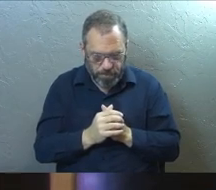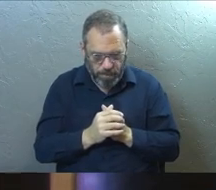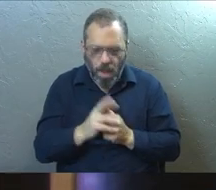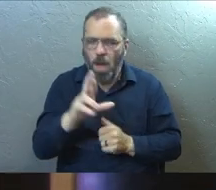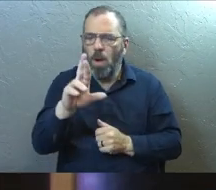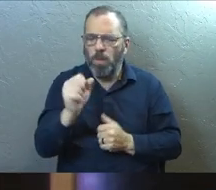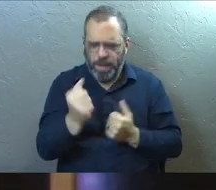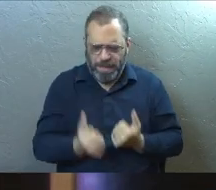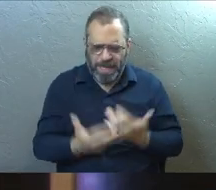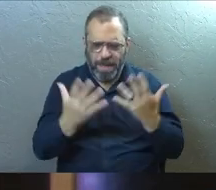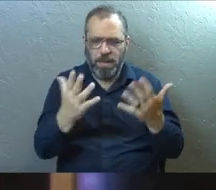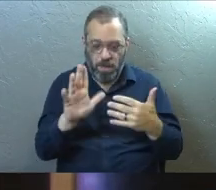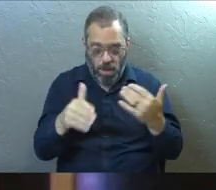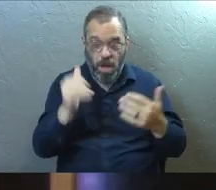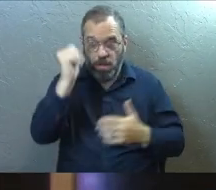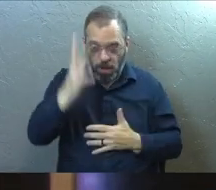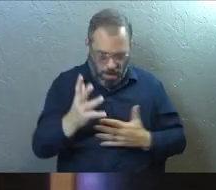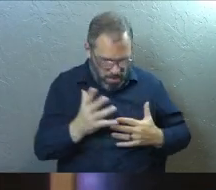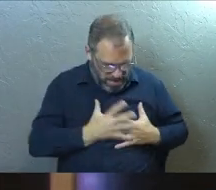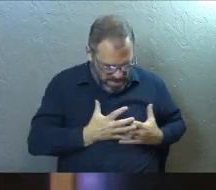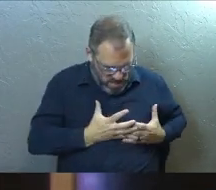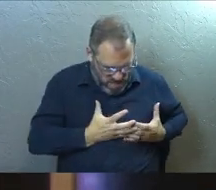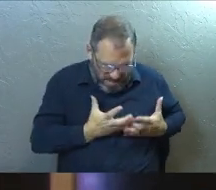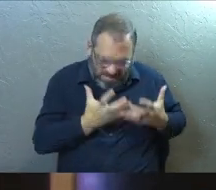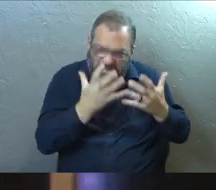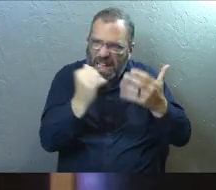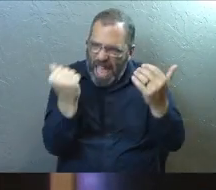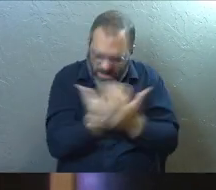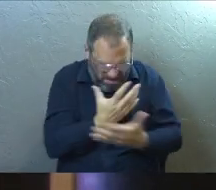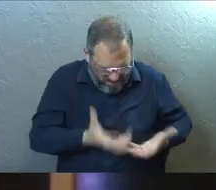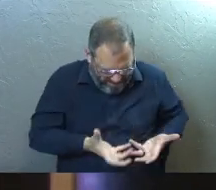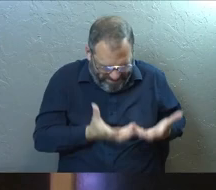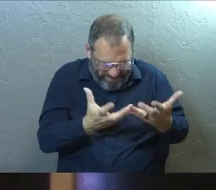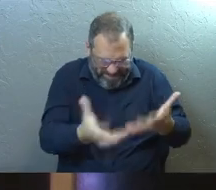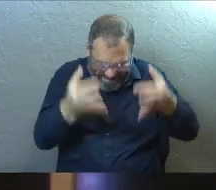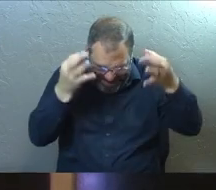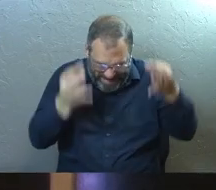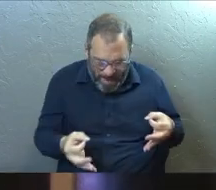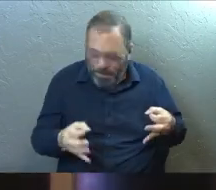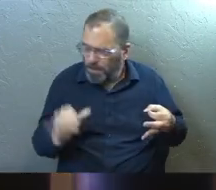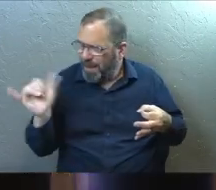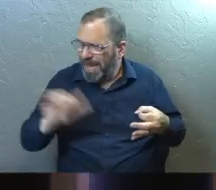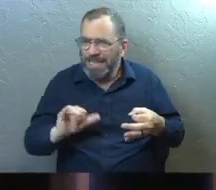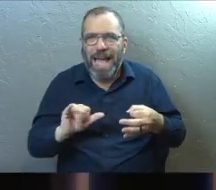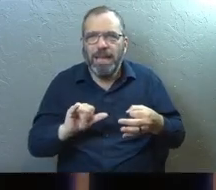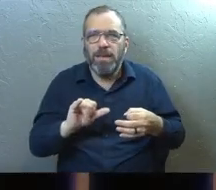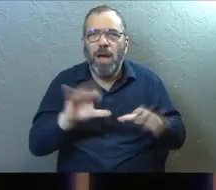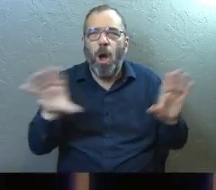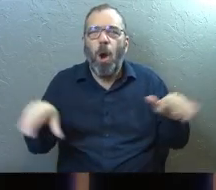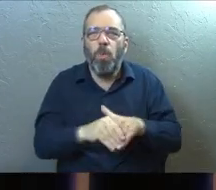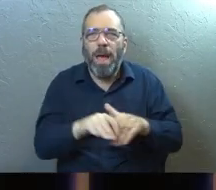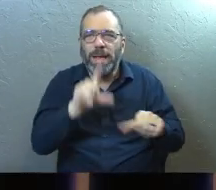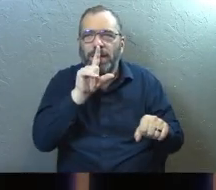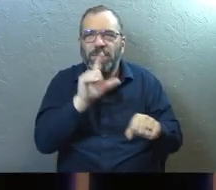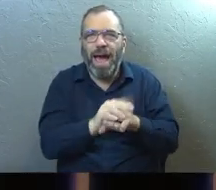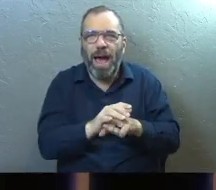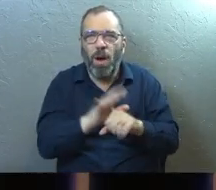Rededication is this idea of I give God everything in my life and I decide today. They're almost like wedding vows, right?